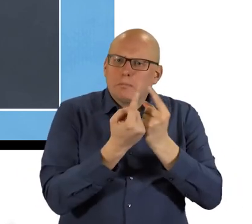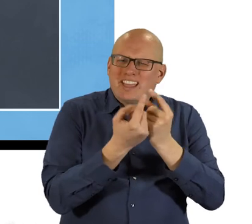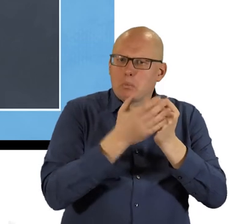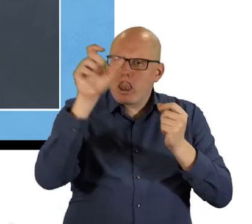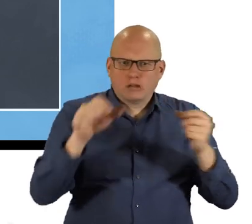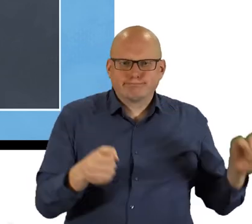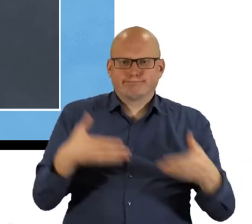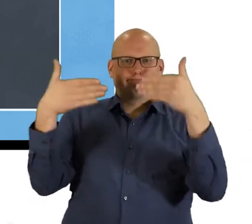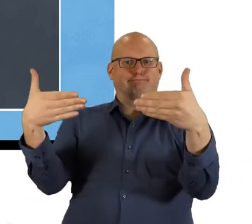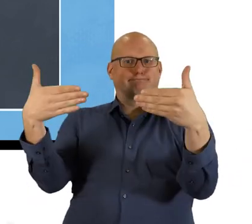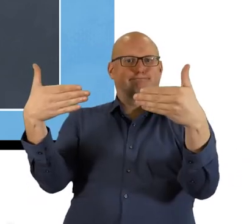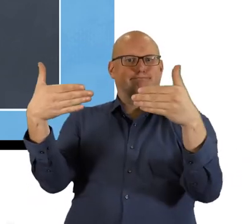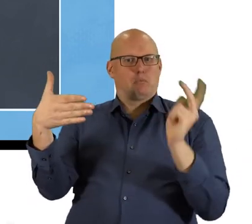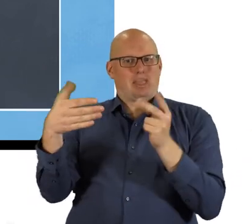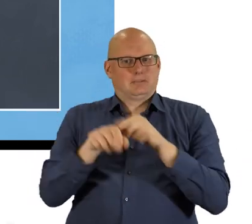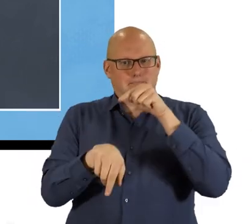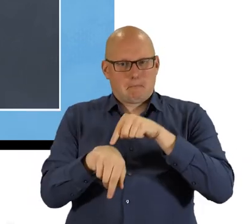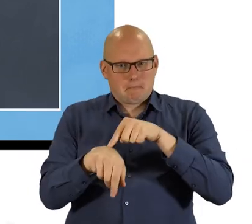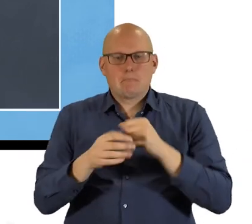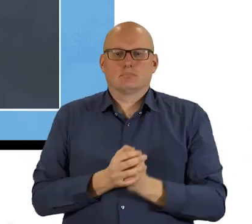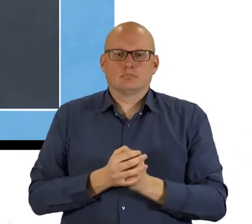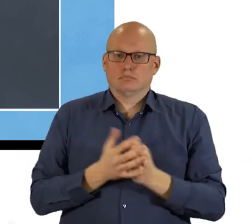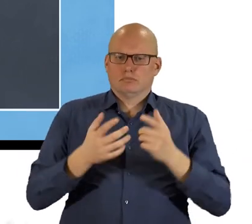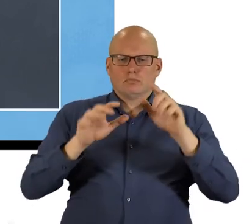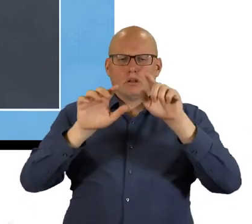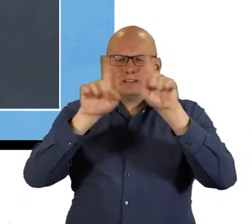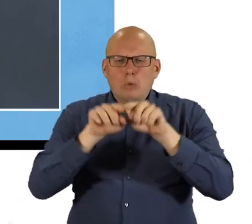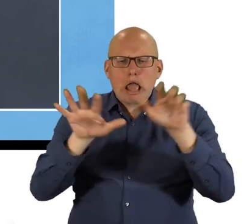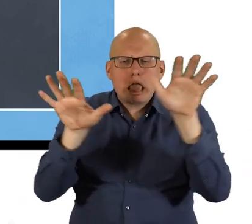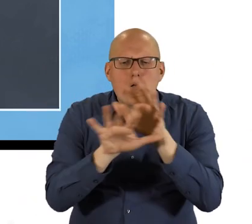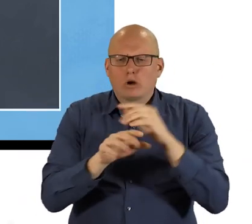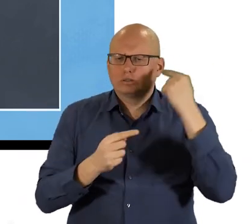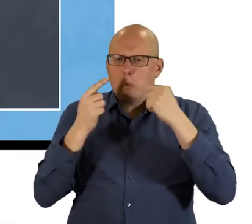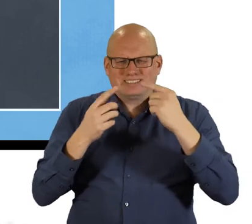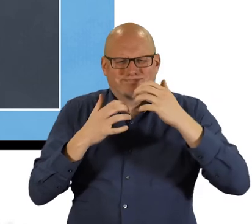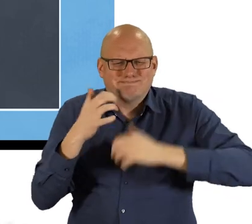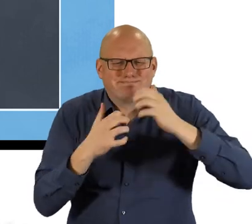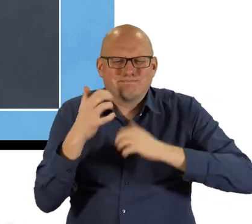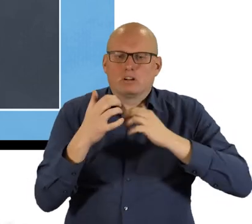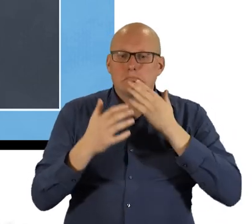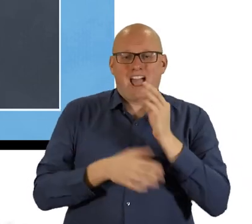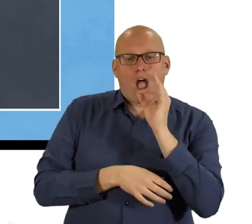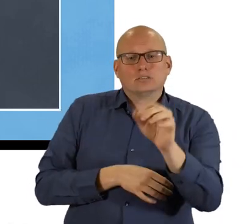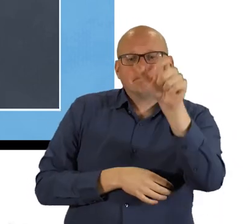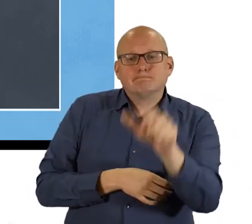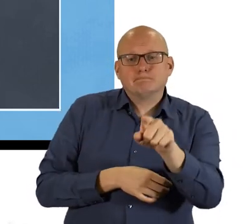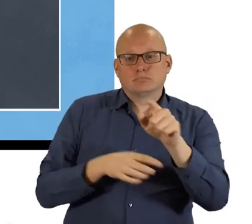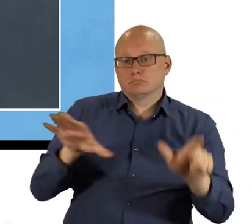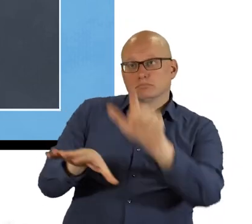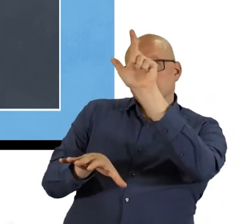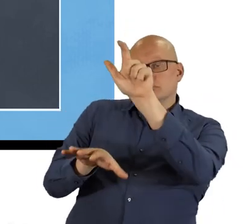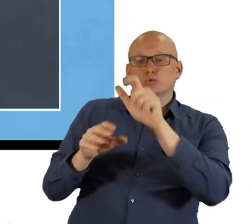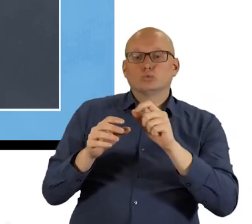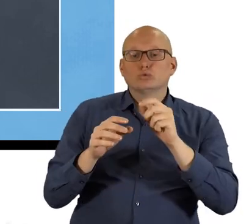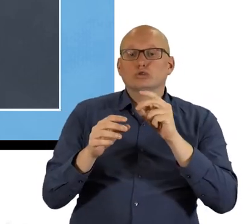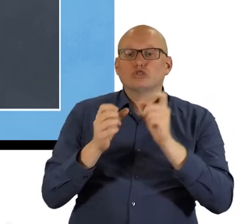images with your patient. If the picture or audio starts to break up, ask your caller to press the refresh